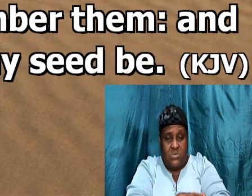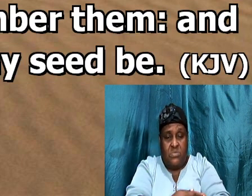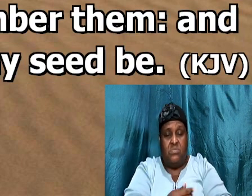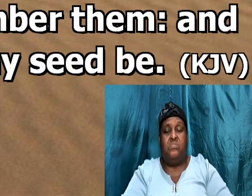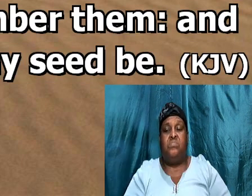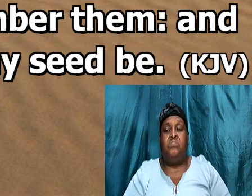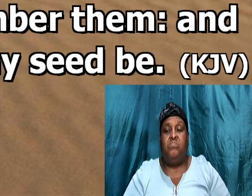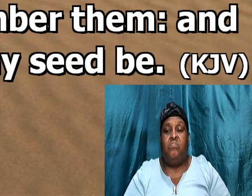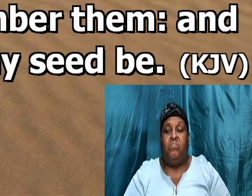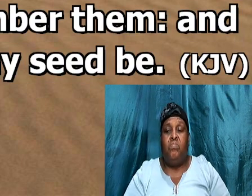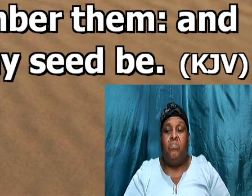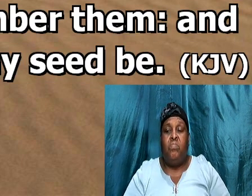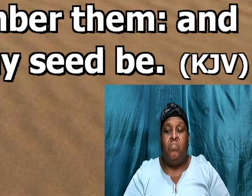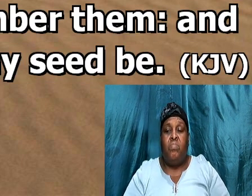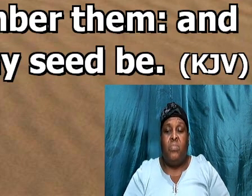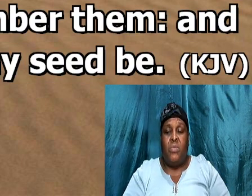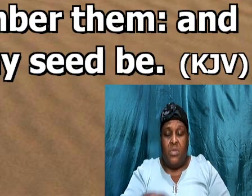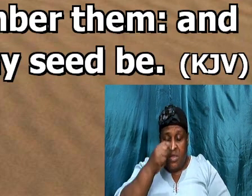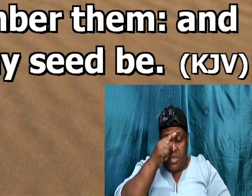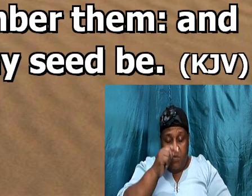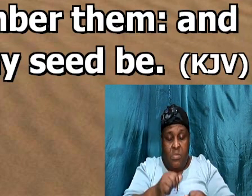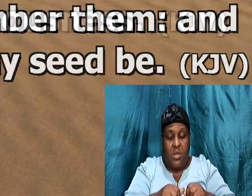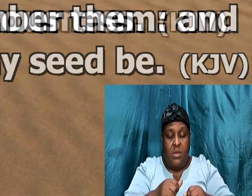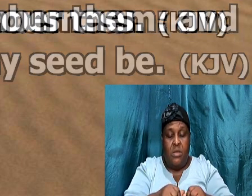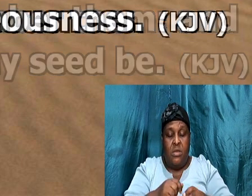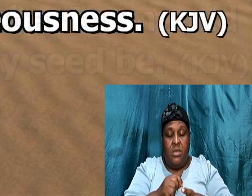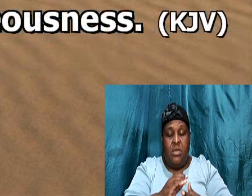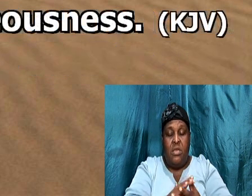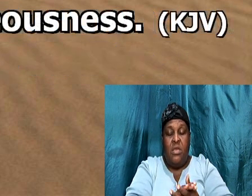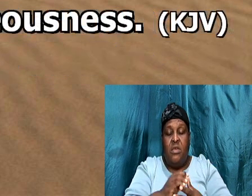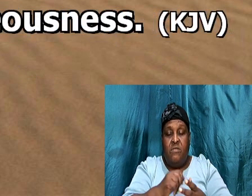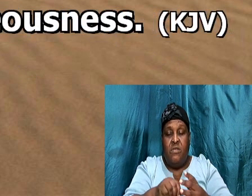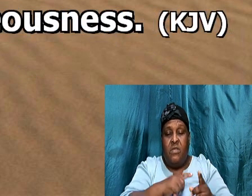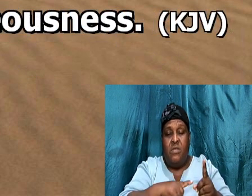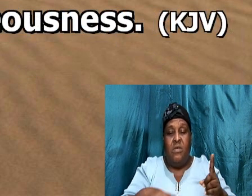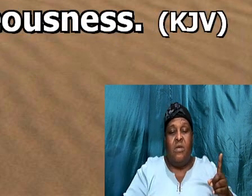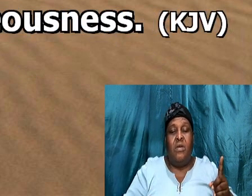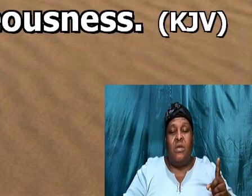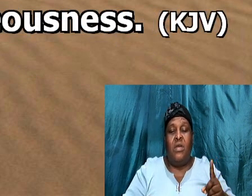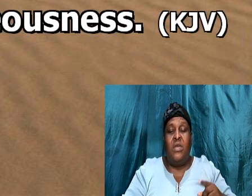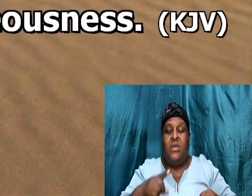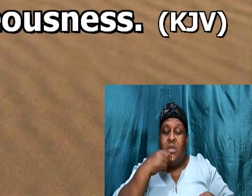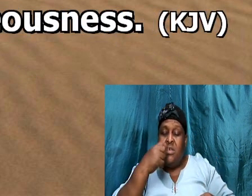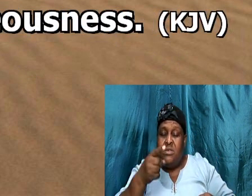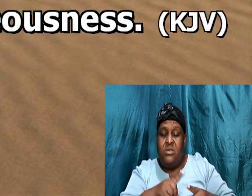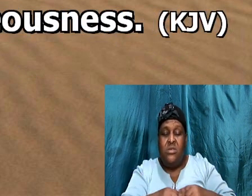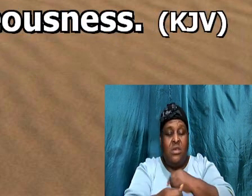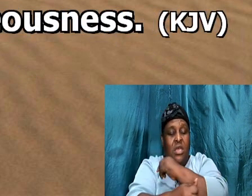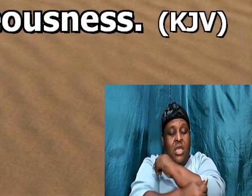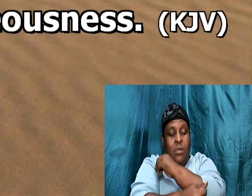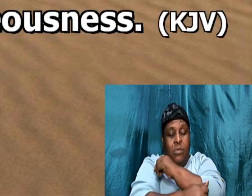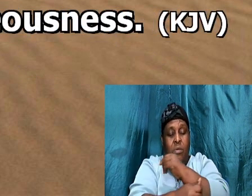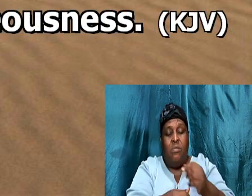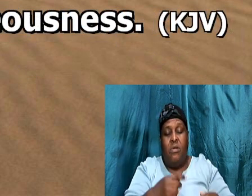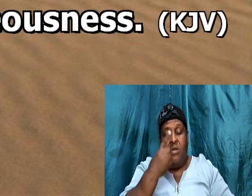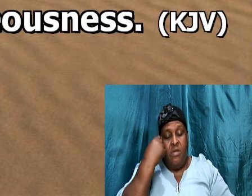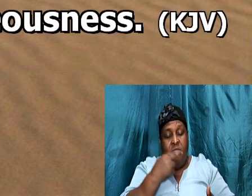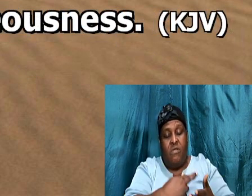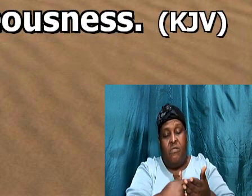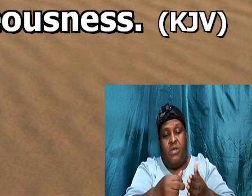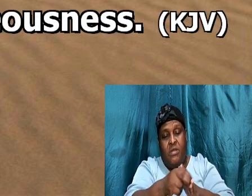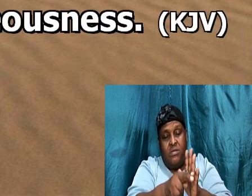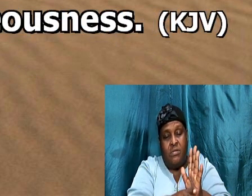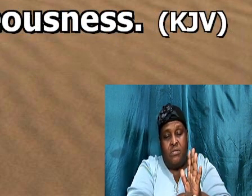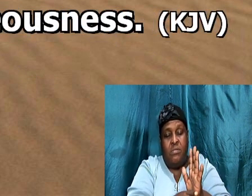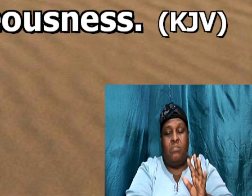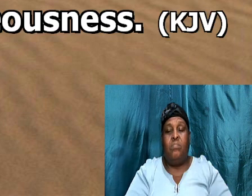And he believed in the Lord, and he counted to him for righteousness. Now,